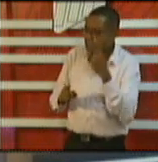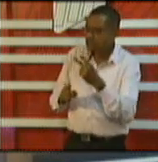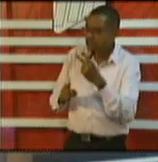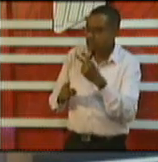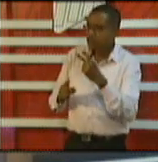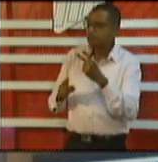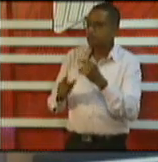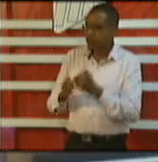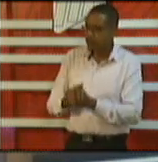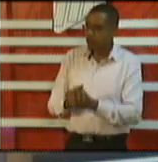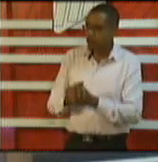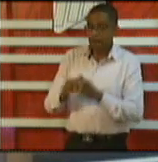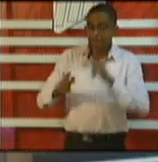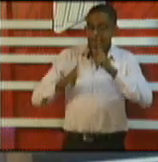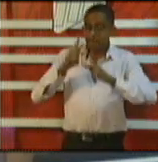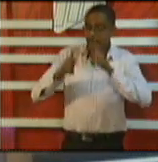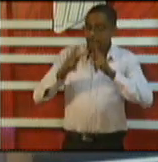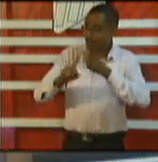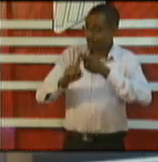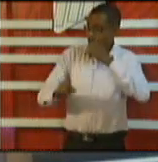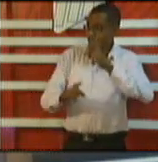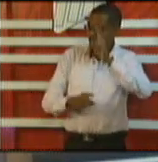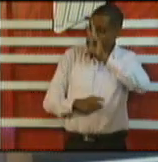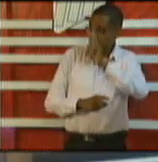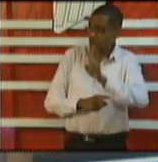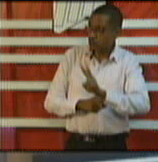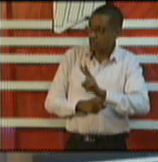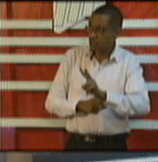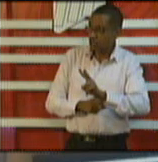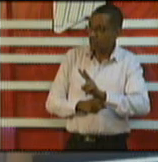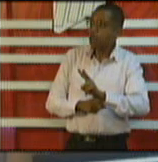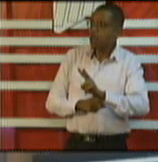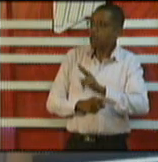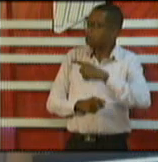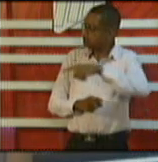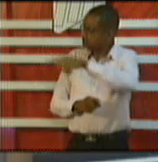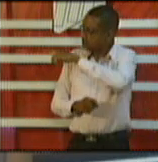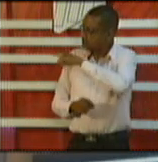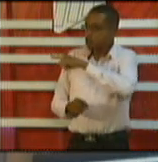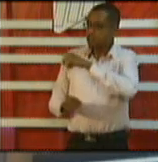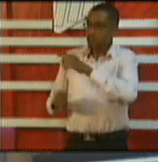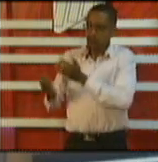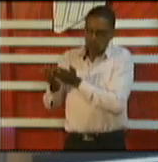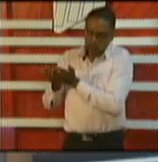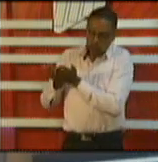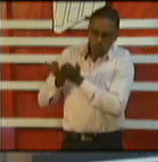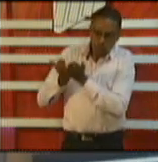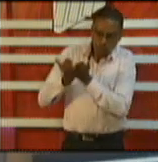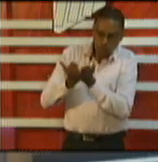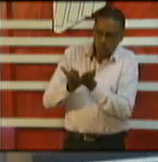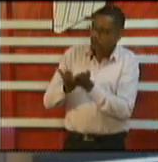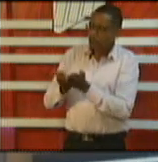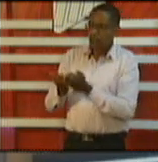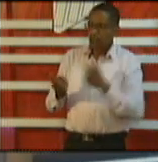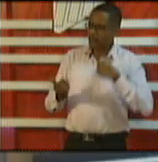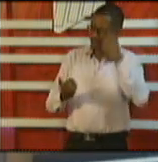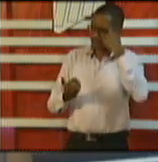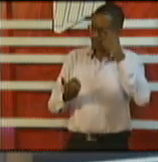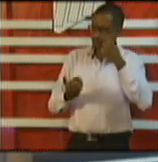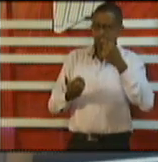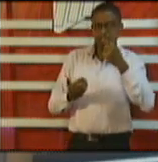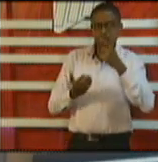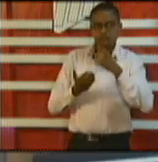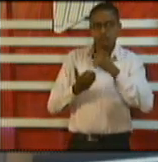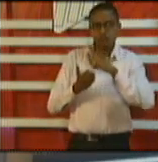numbers of Venezuelan nationals I think just some hours over the weekend we've had about 11 to 12